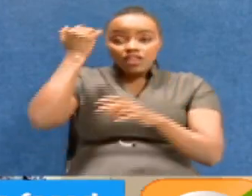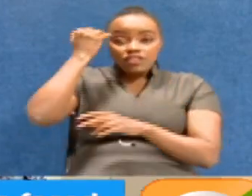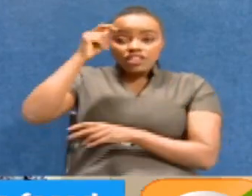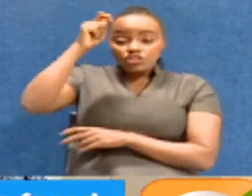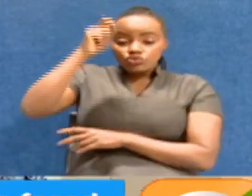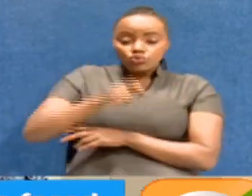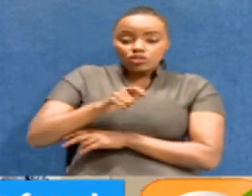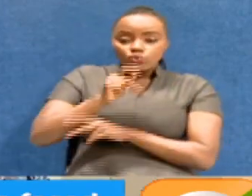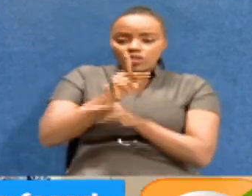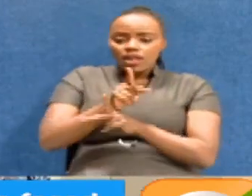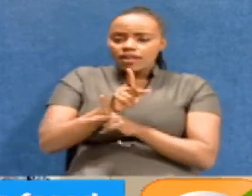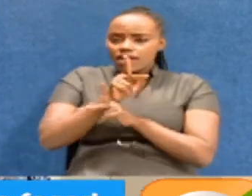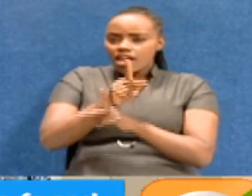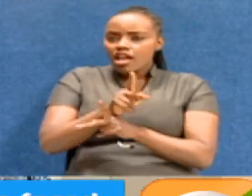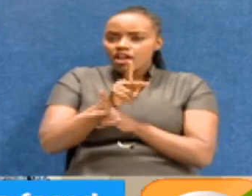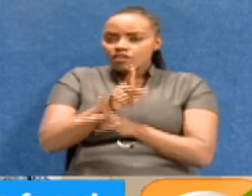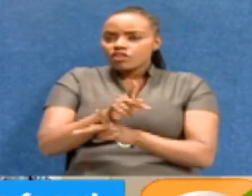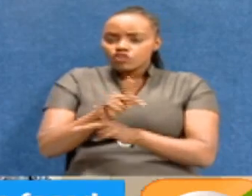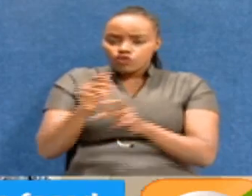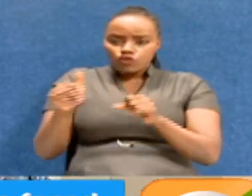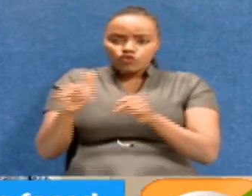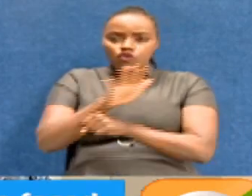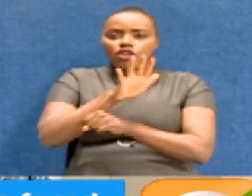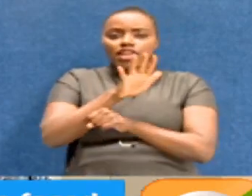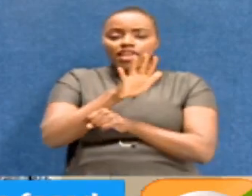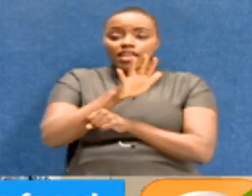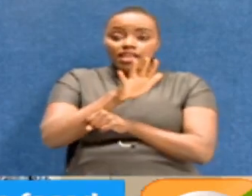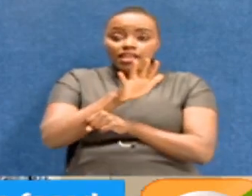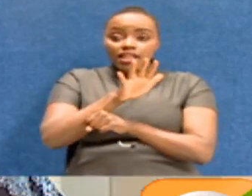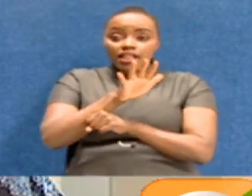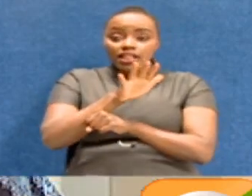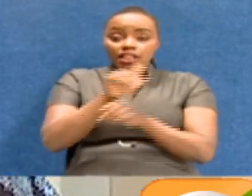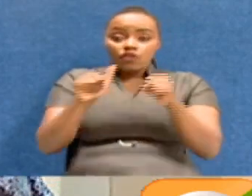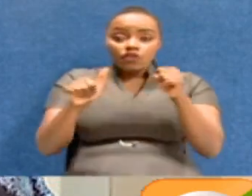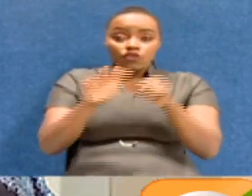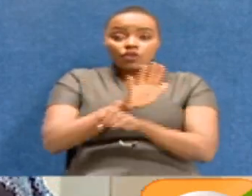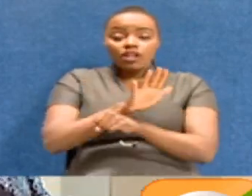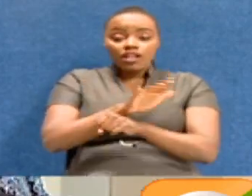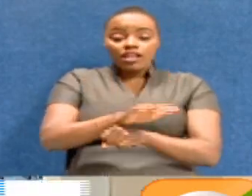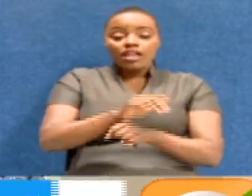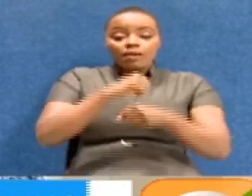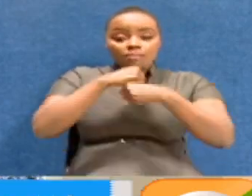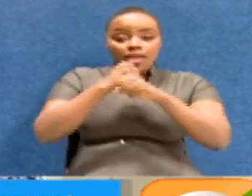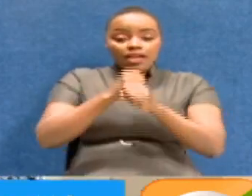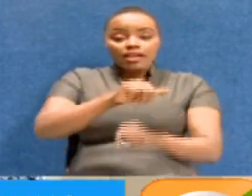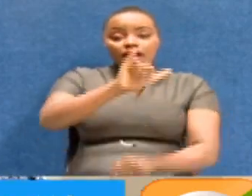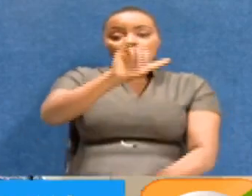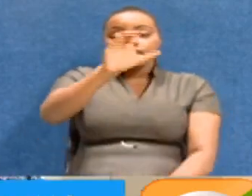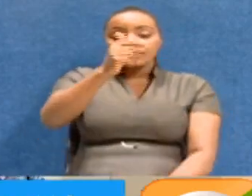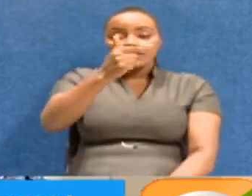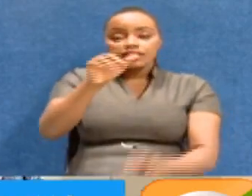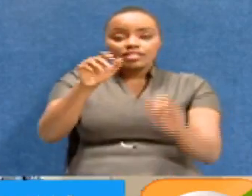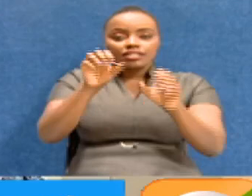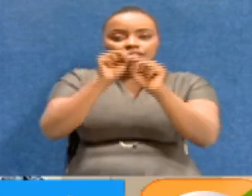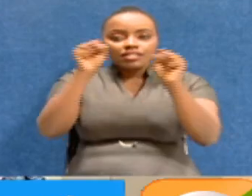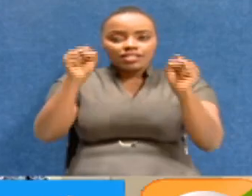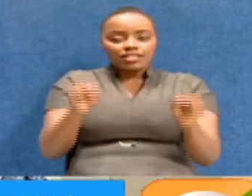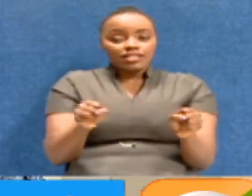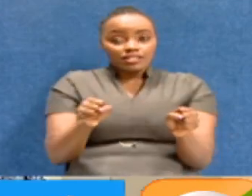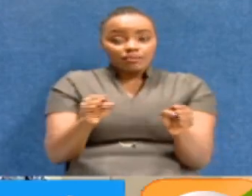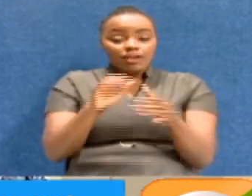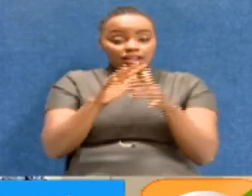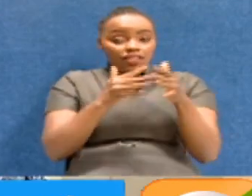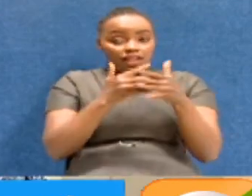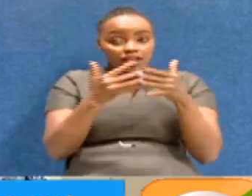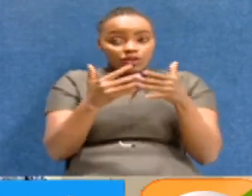keen to completely overhaul its IT network system. And if